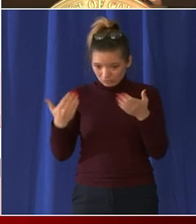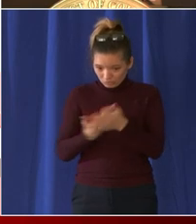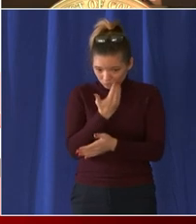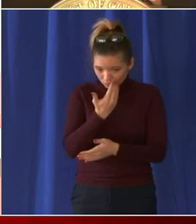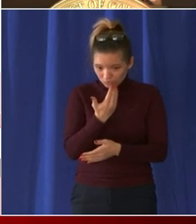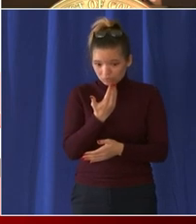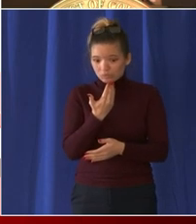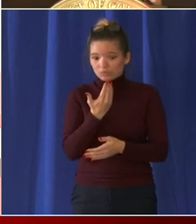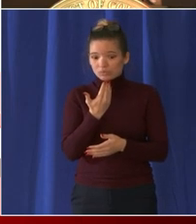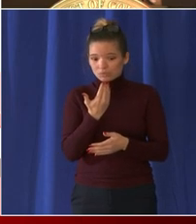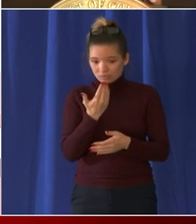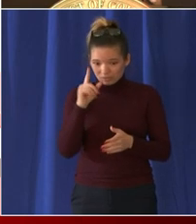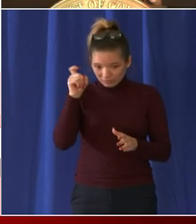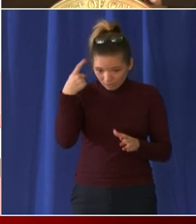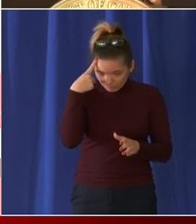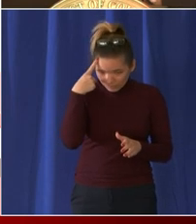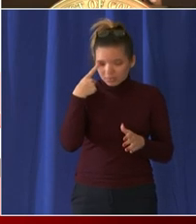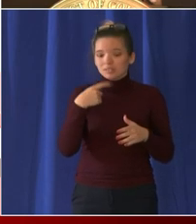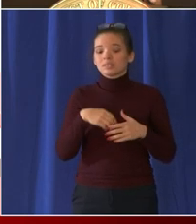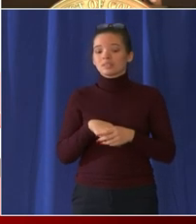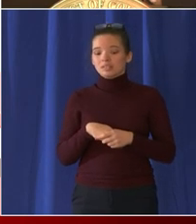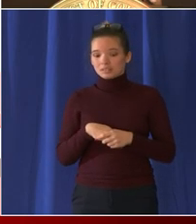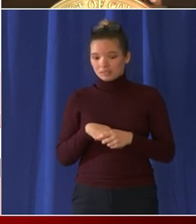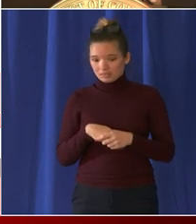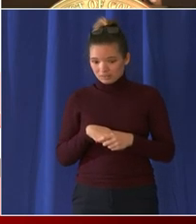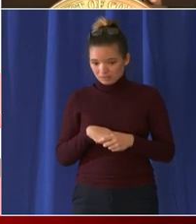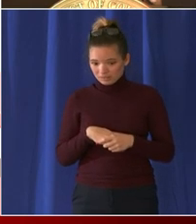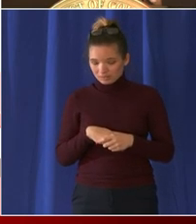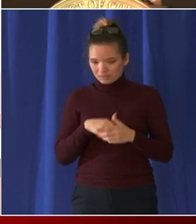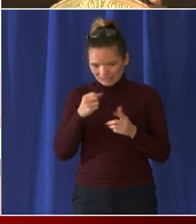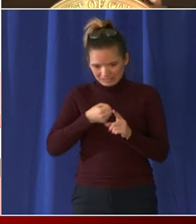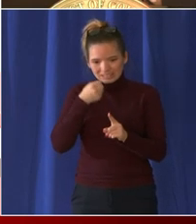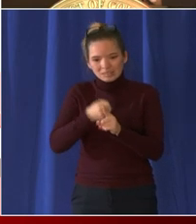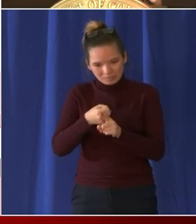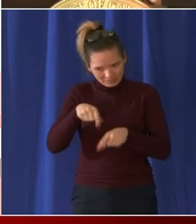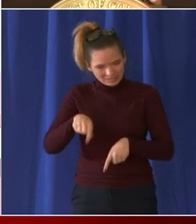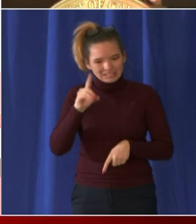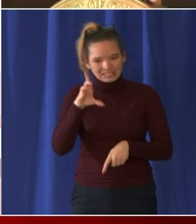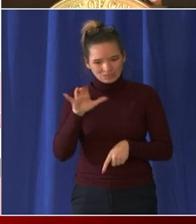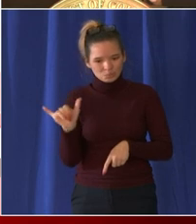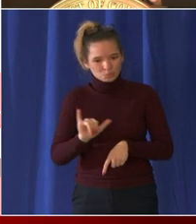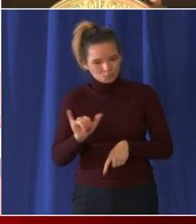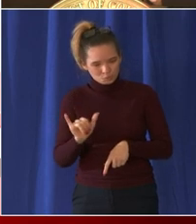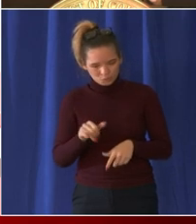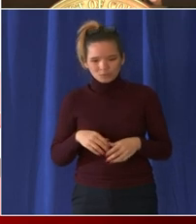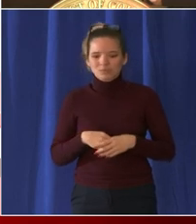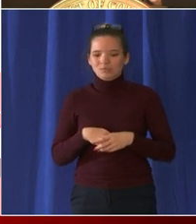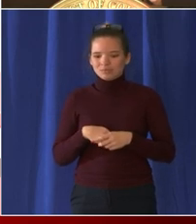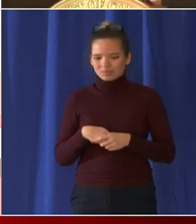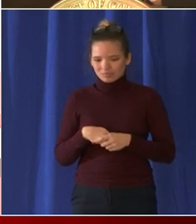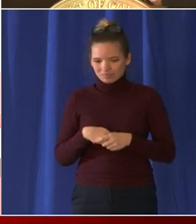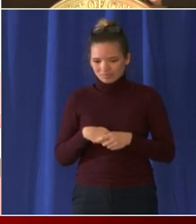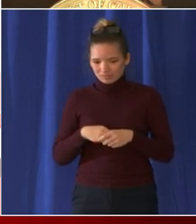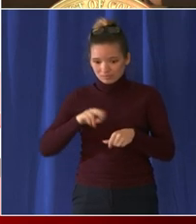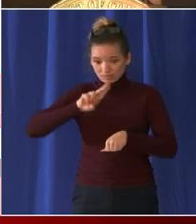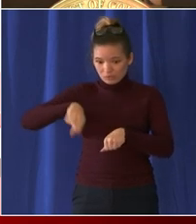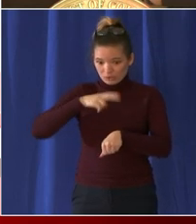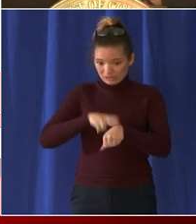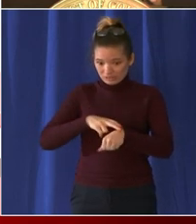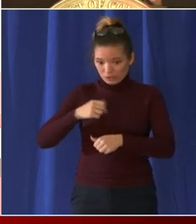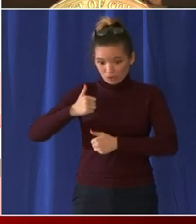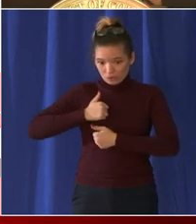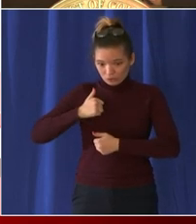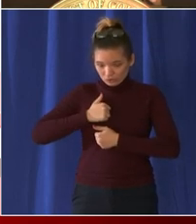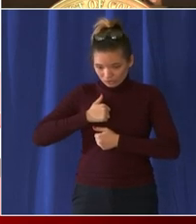and um we know the issue of the national guard is one that is much more than